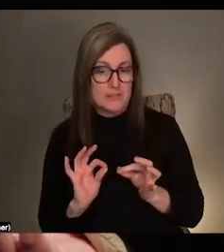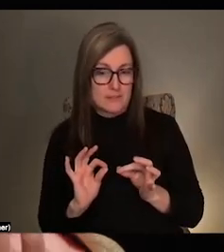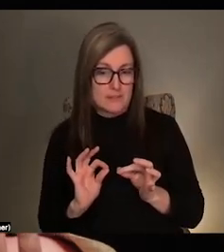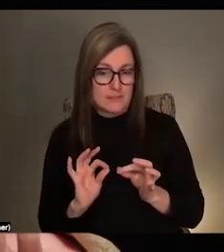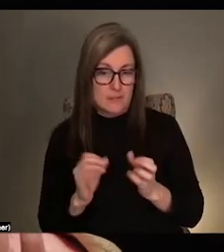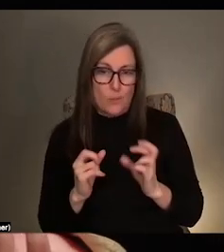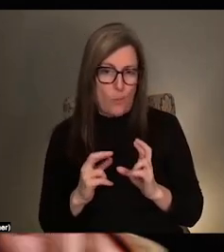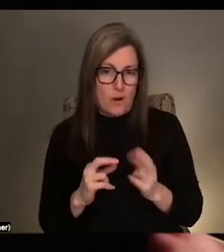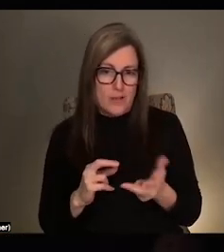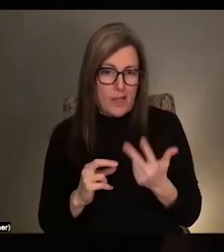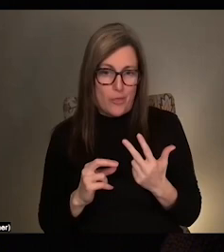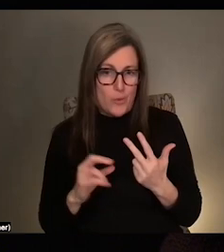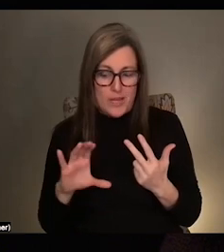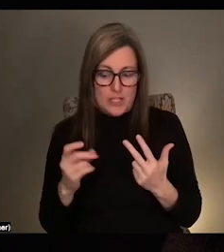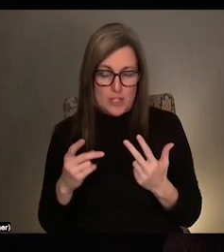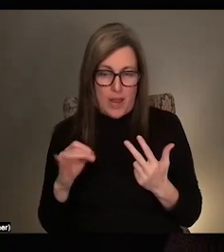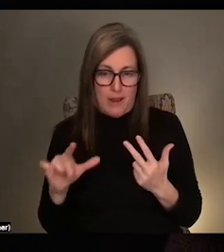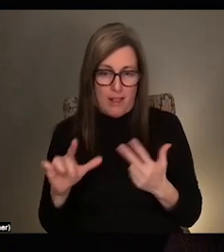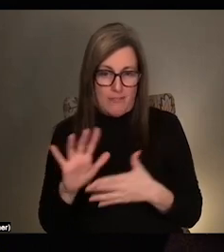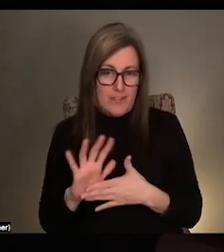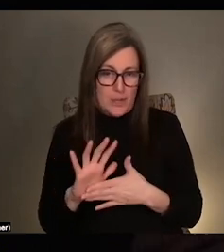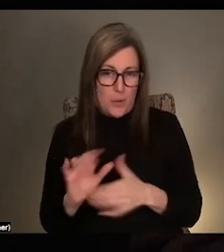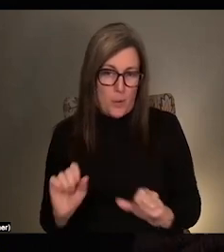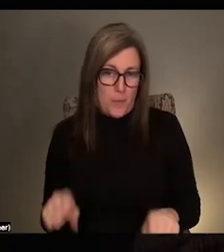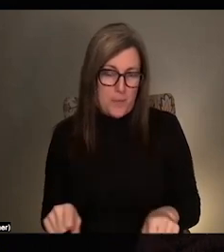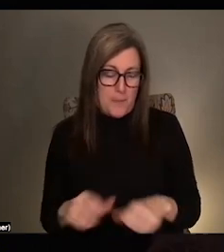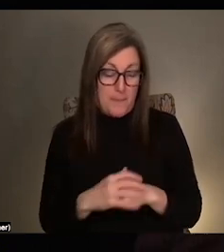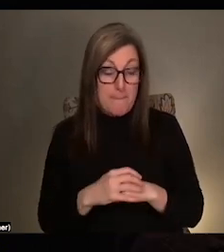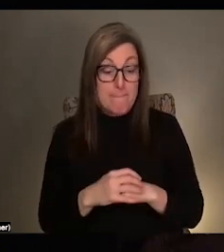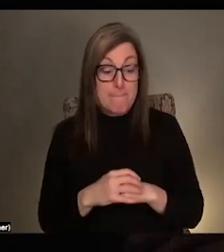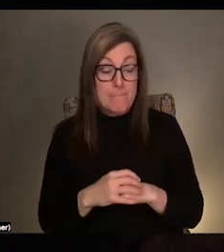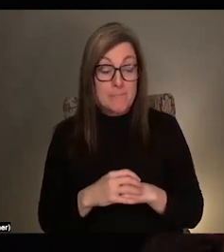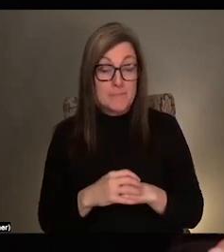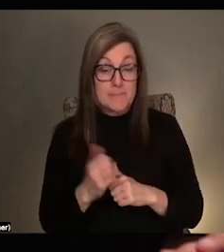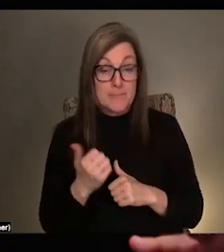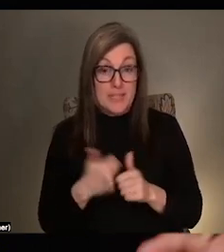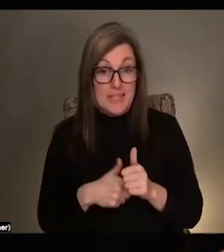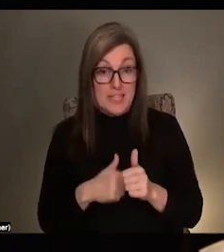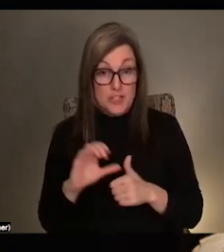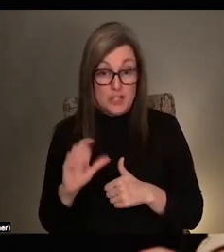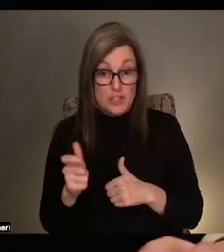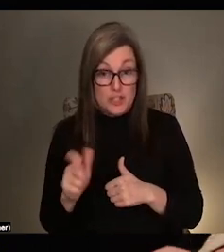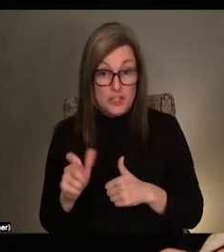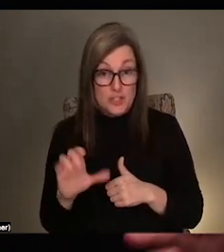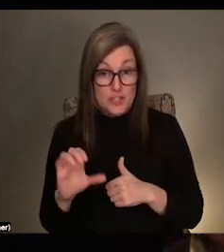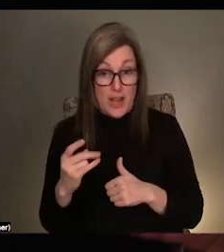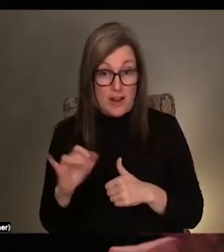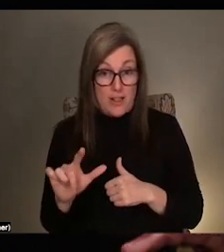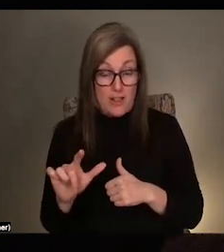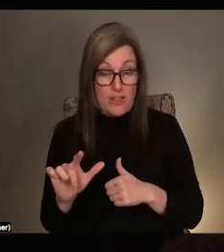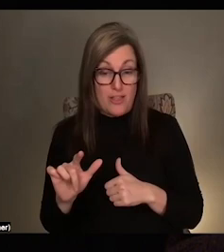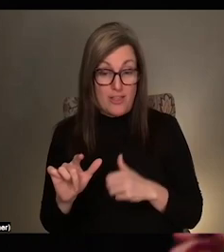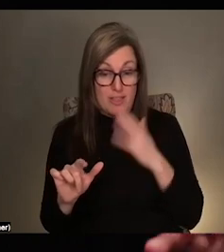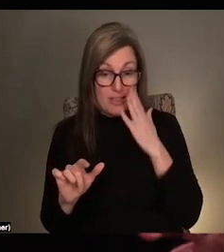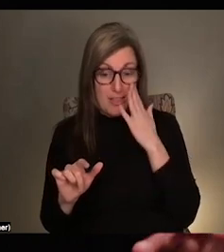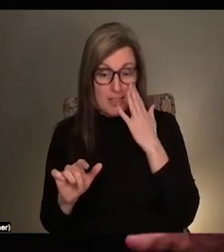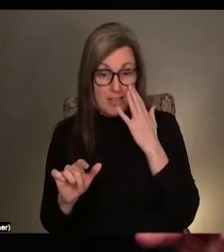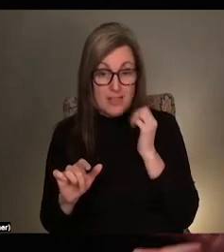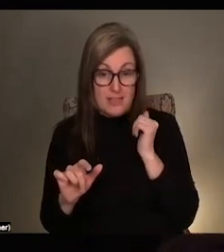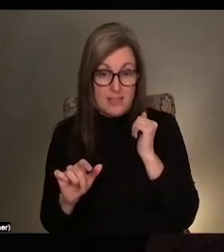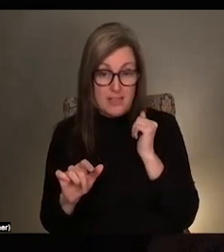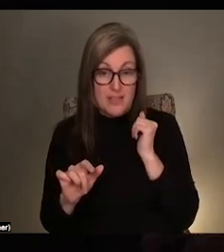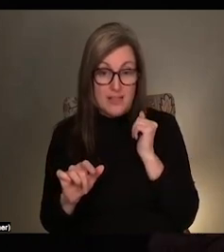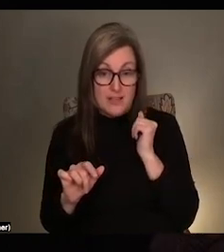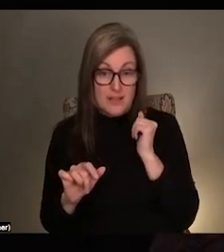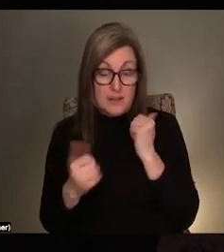three channel video in some ways. But on each channel what you see and maybe one thing to say